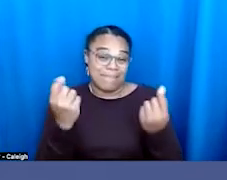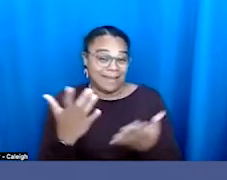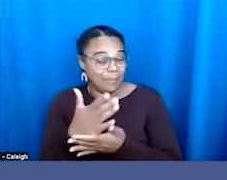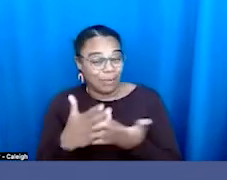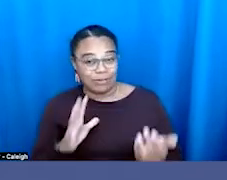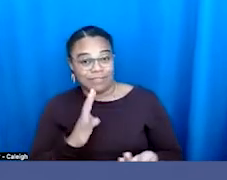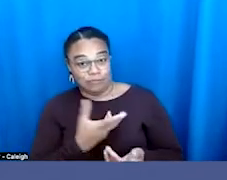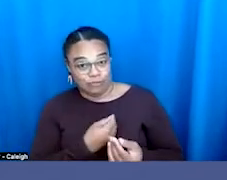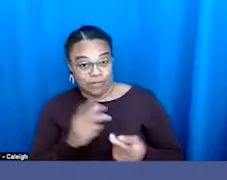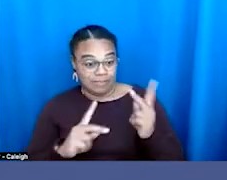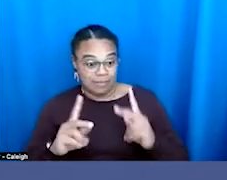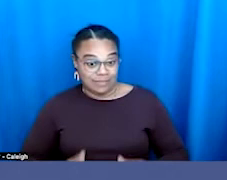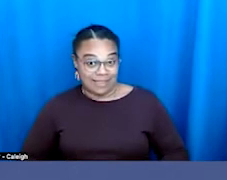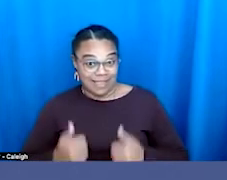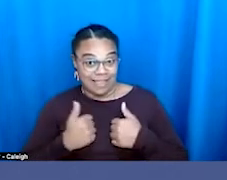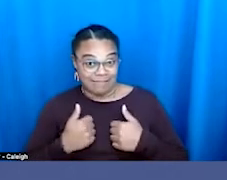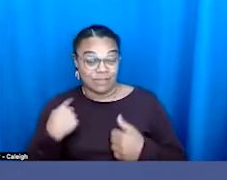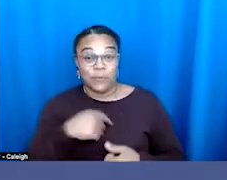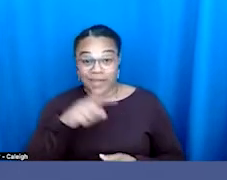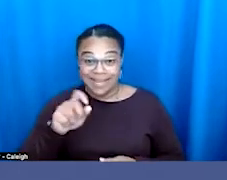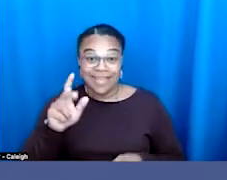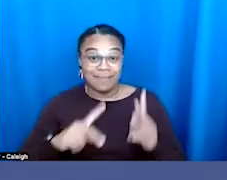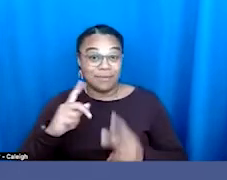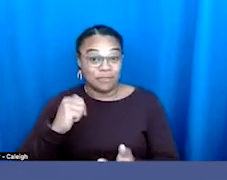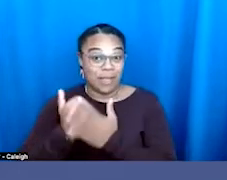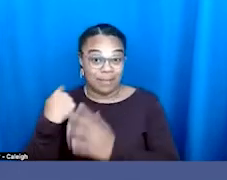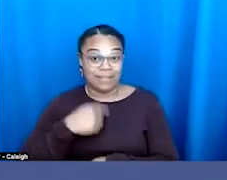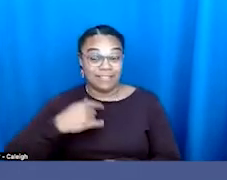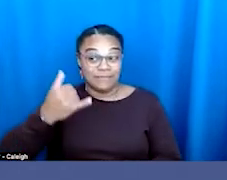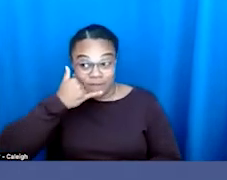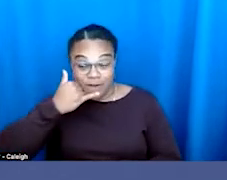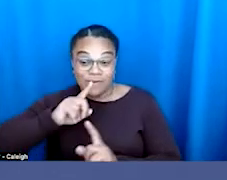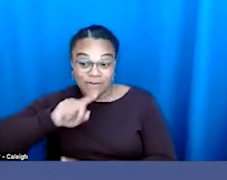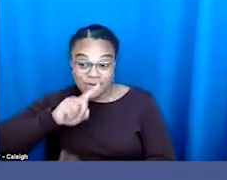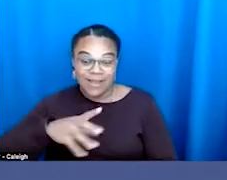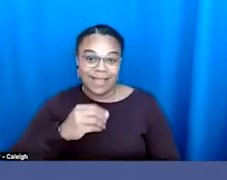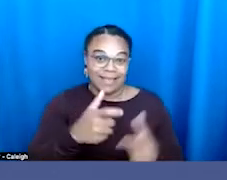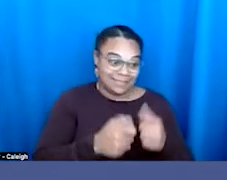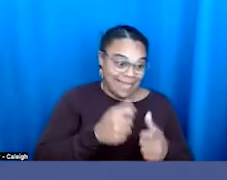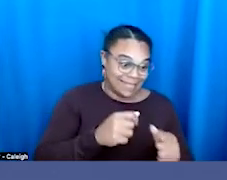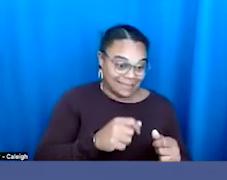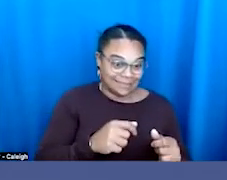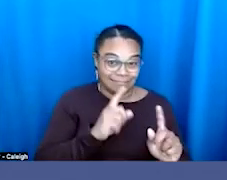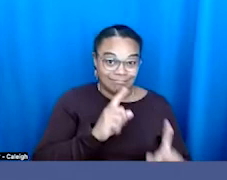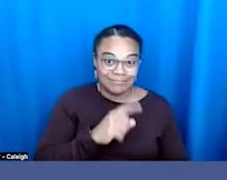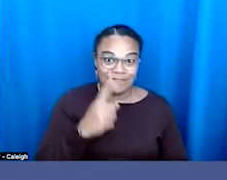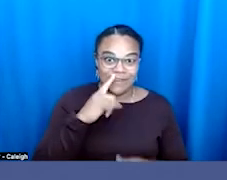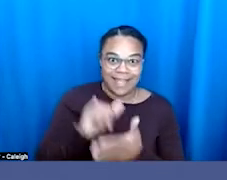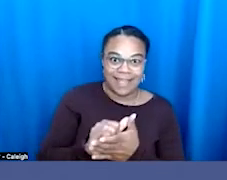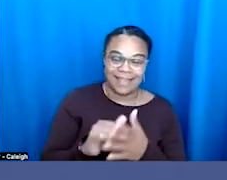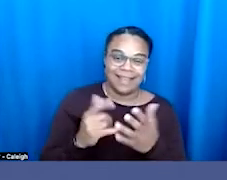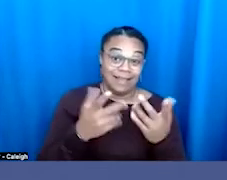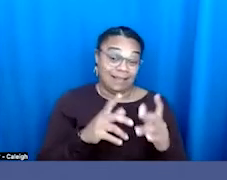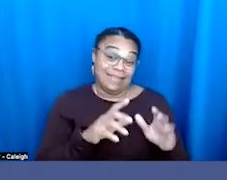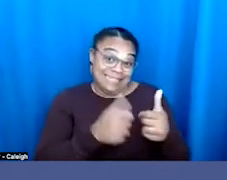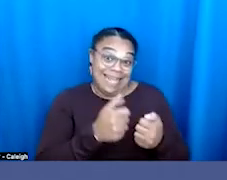And we're looking for people to help us phone bank and text bank for that. And text banking is great because you don't have to talk to anybody. You don't have to